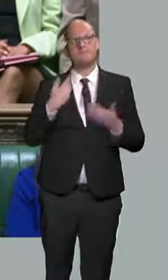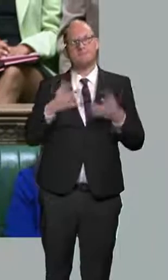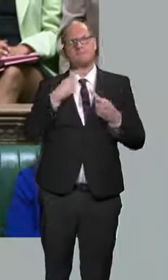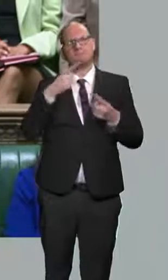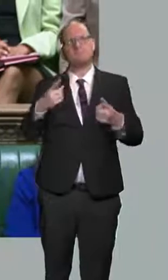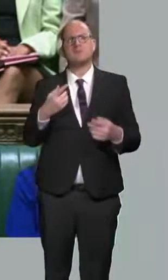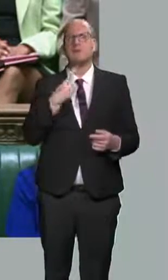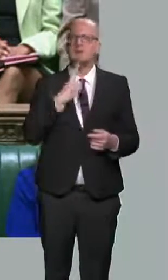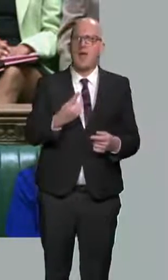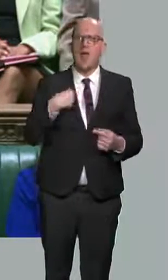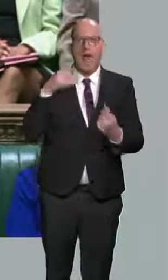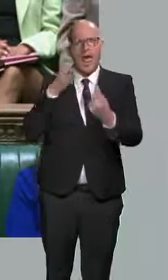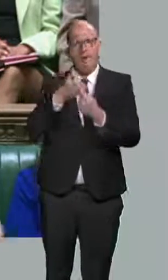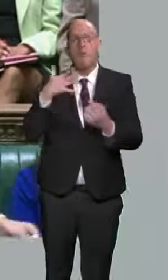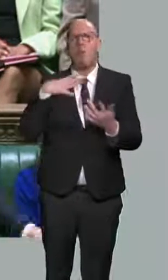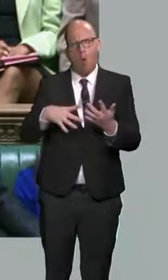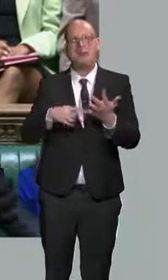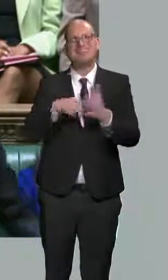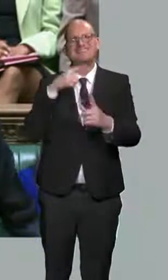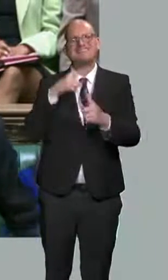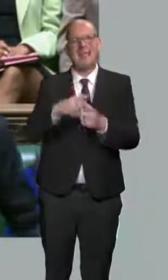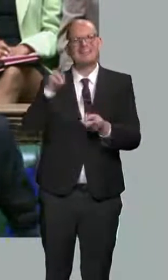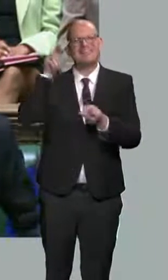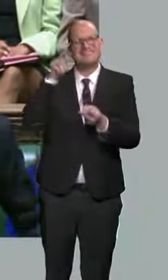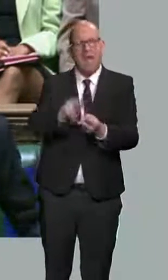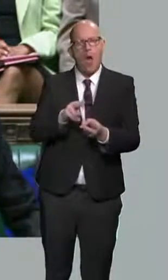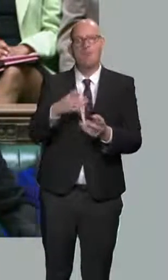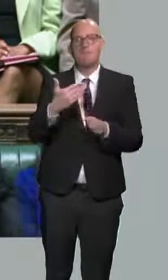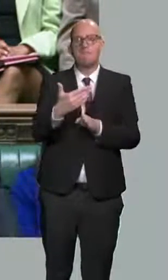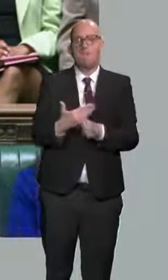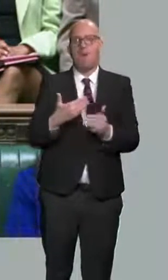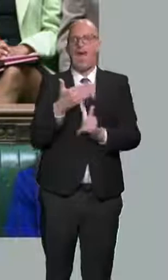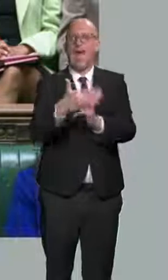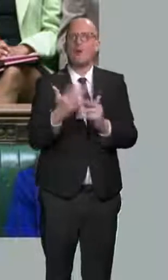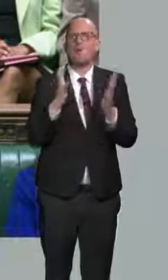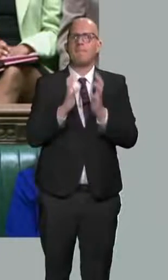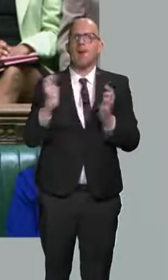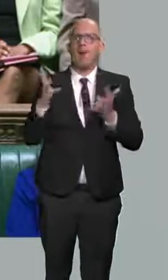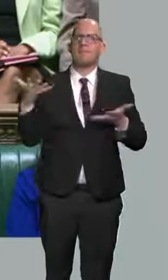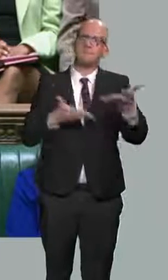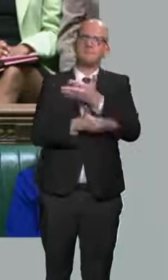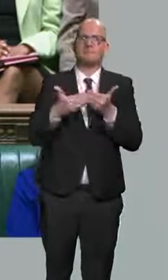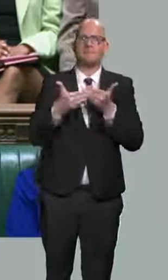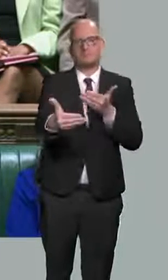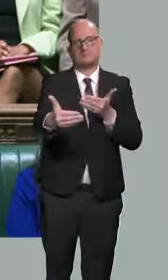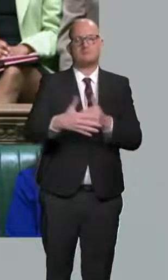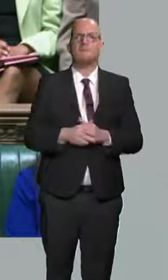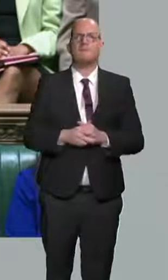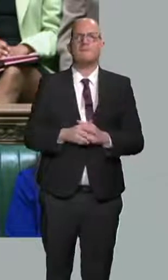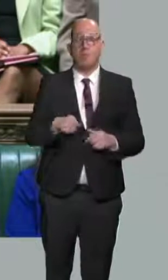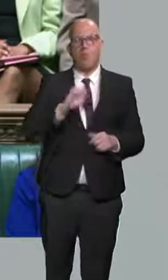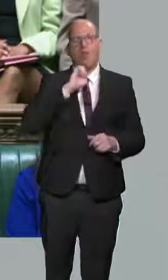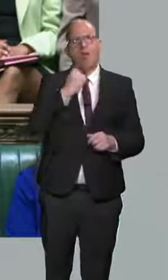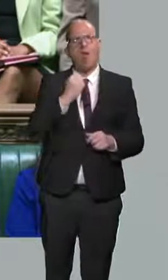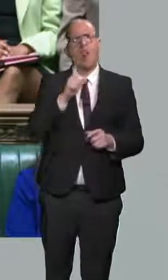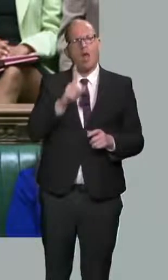was to reduce taxes by the end of this Parliament. We will do so in a way that